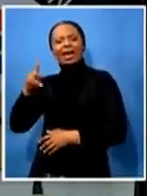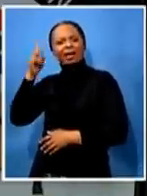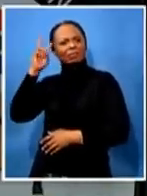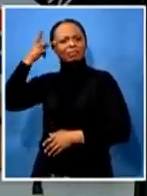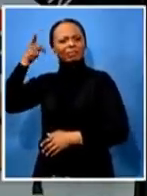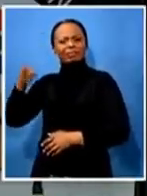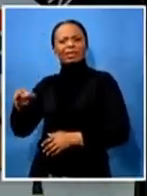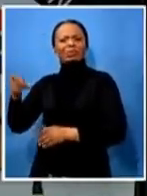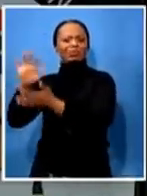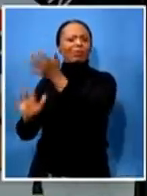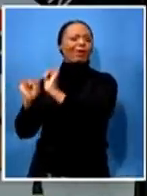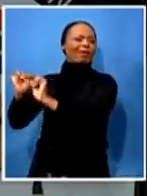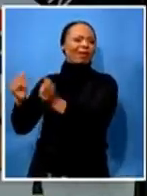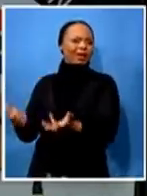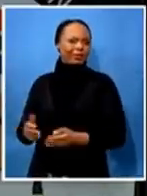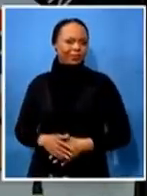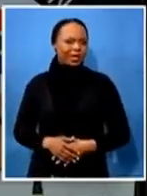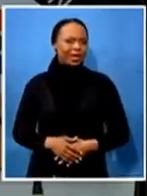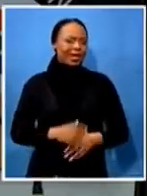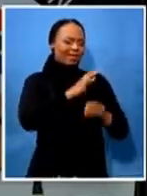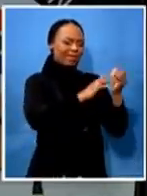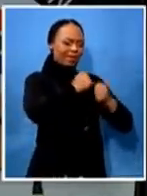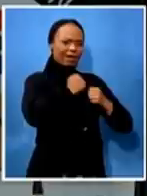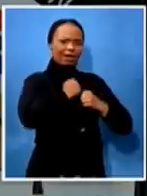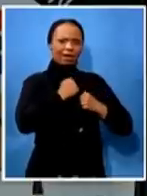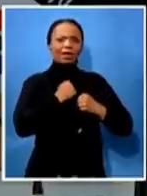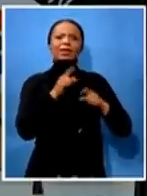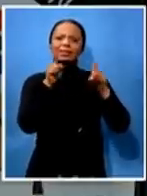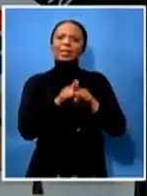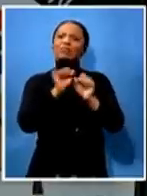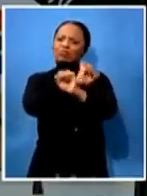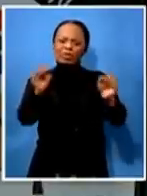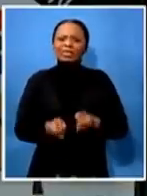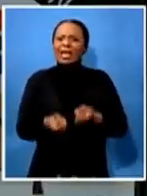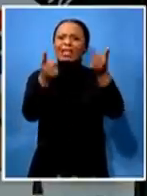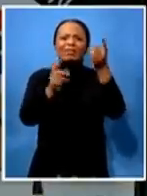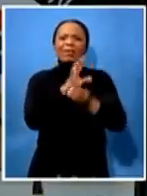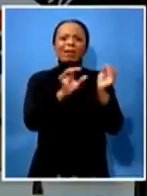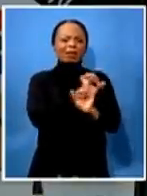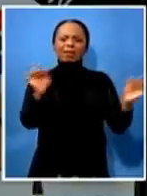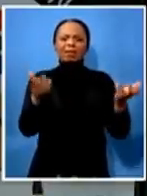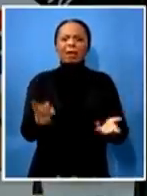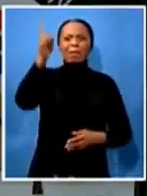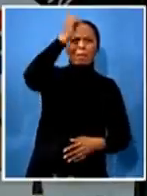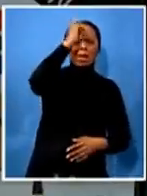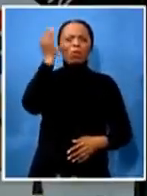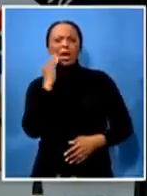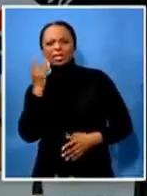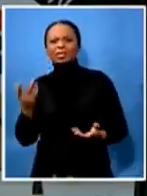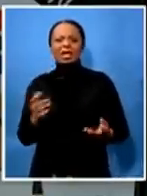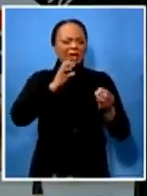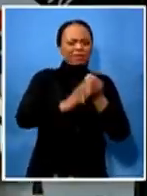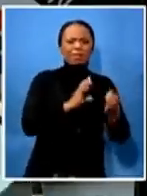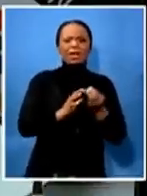like many others including yourselves and many others both black and white do receive condolences during bereavement